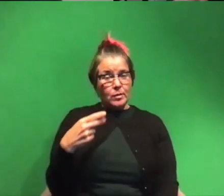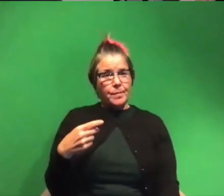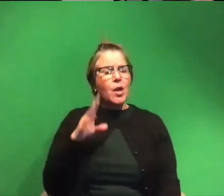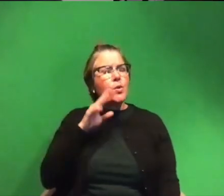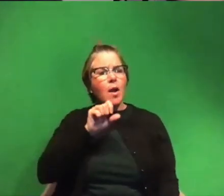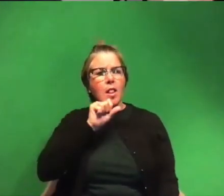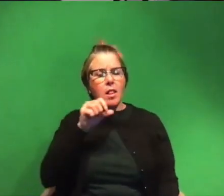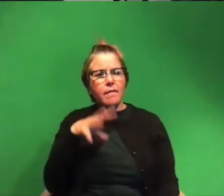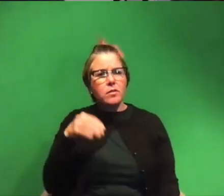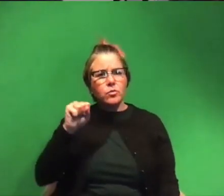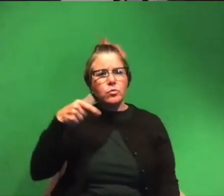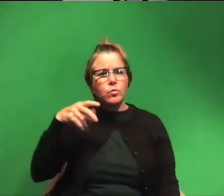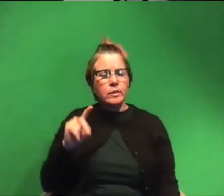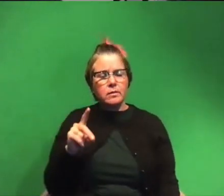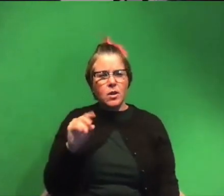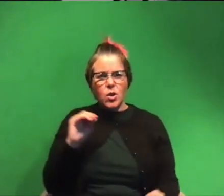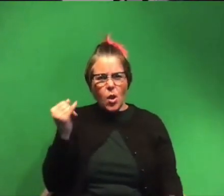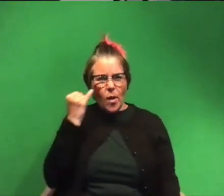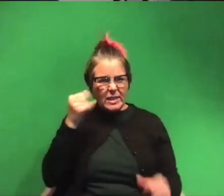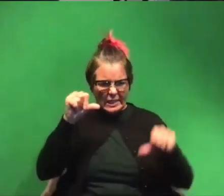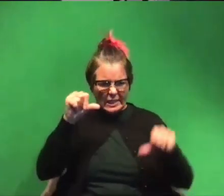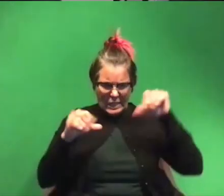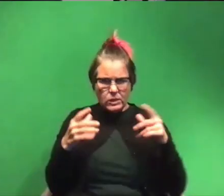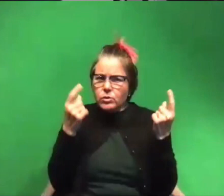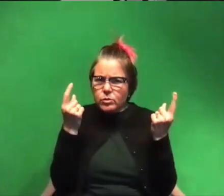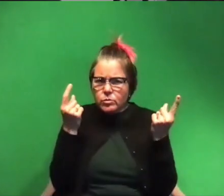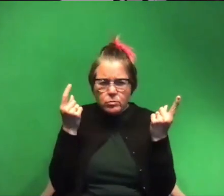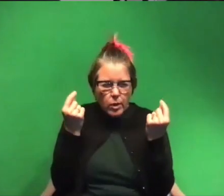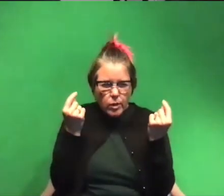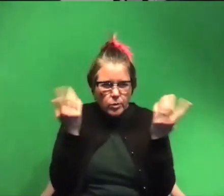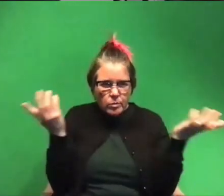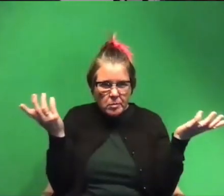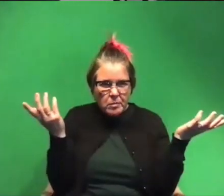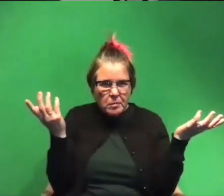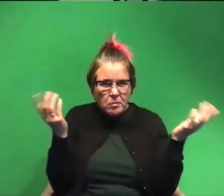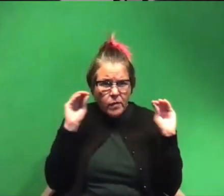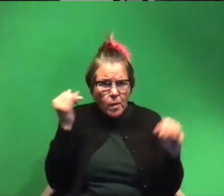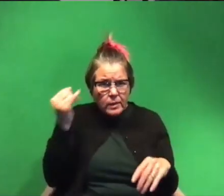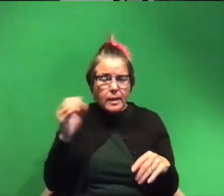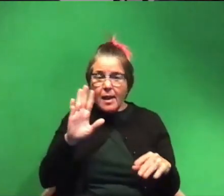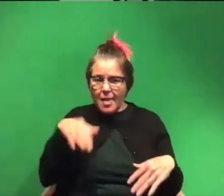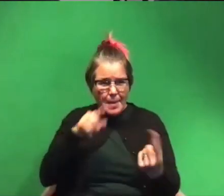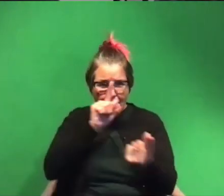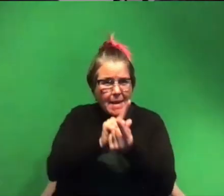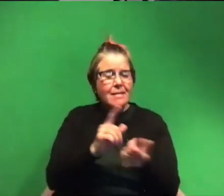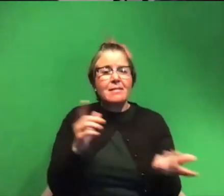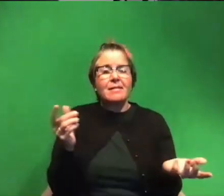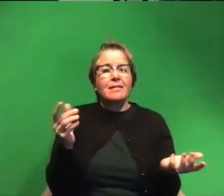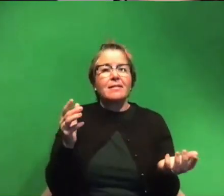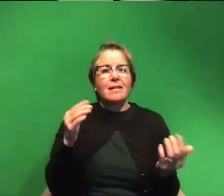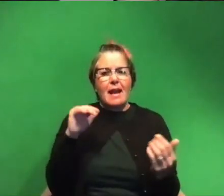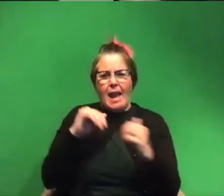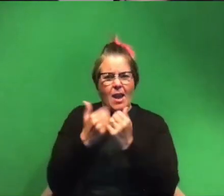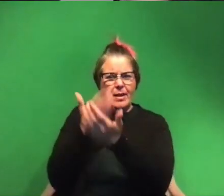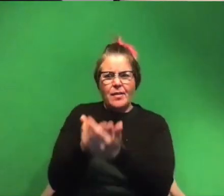loved squid had no idea what a scientist does that did like does no idea i'd never met one i like i didn't know how to get there i